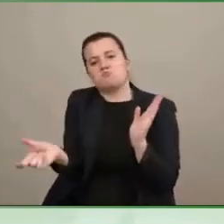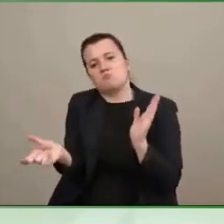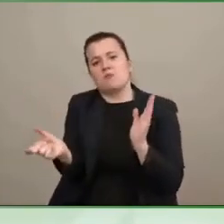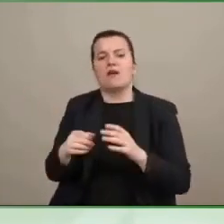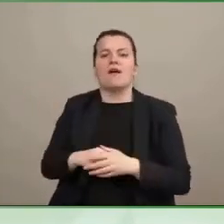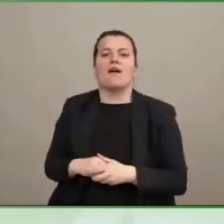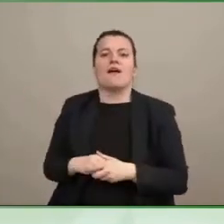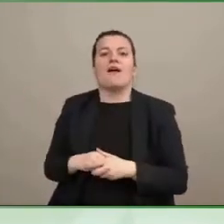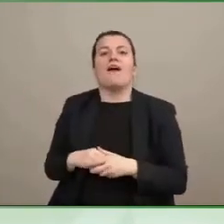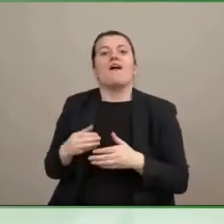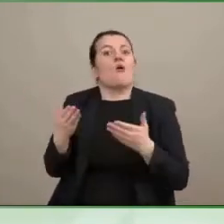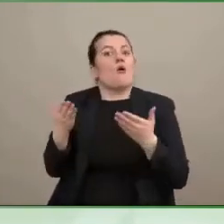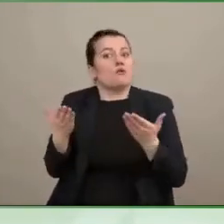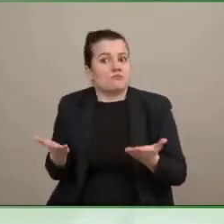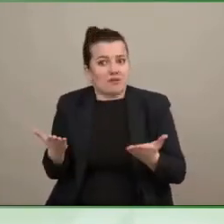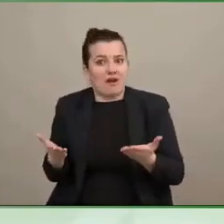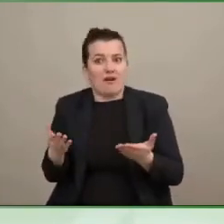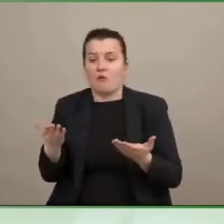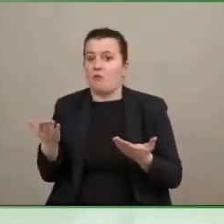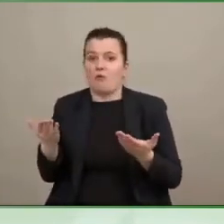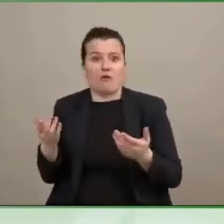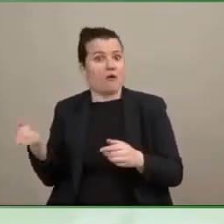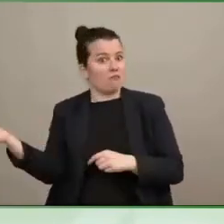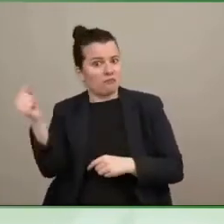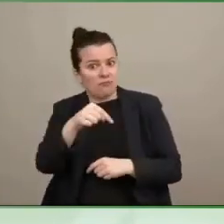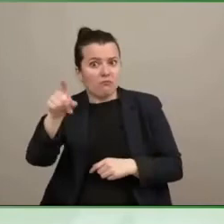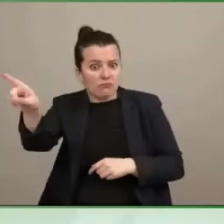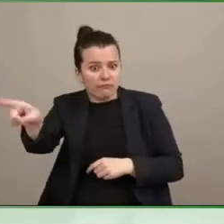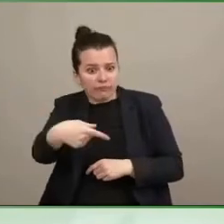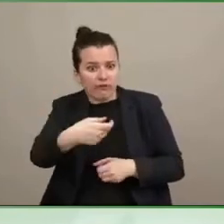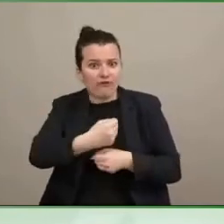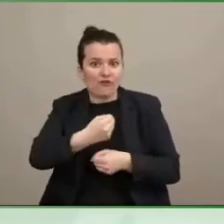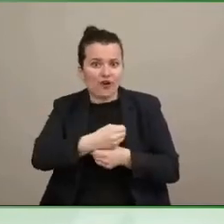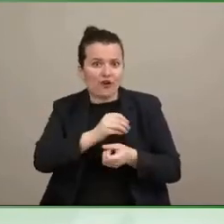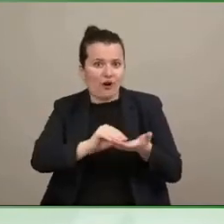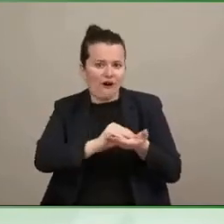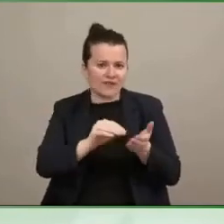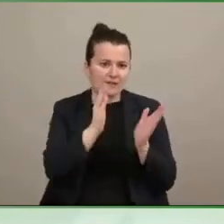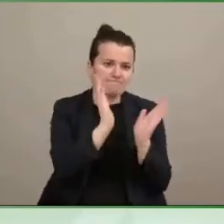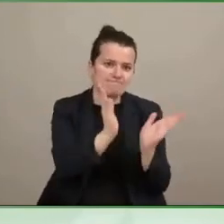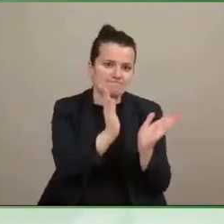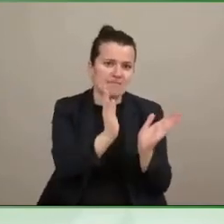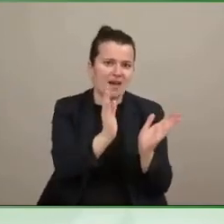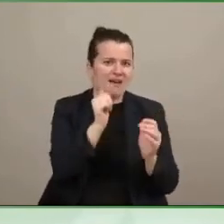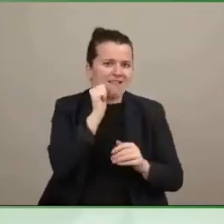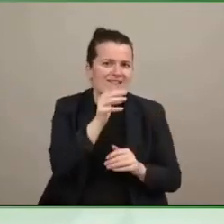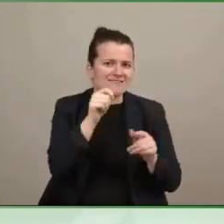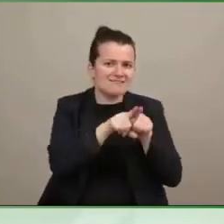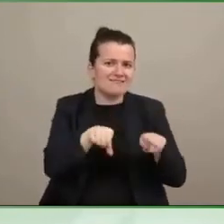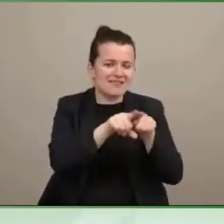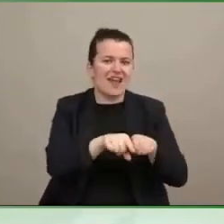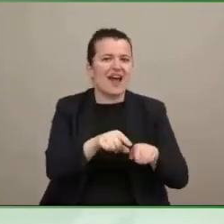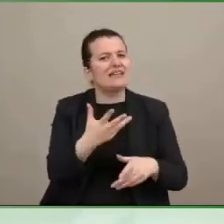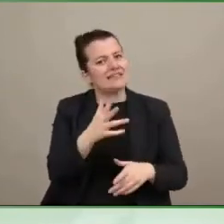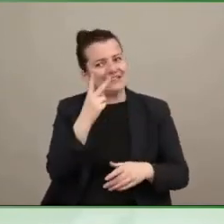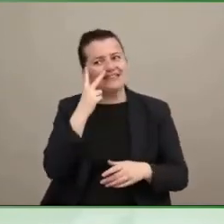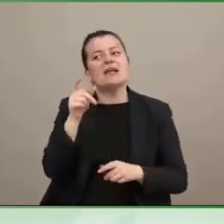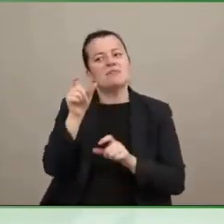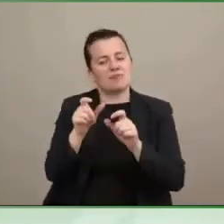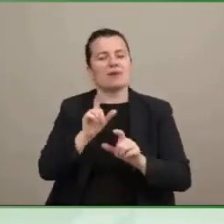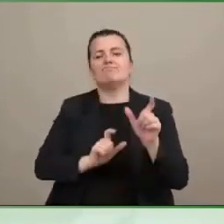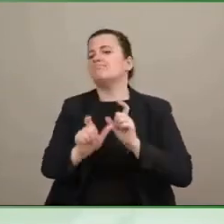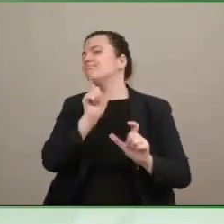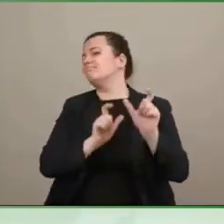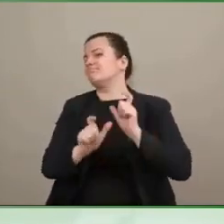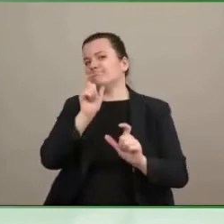able to work remotely. And, you know, for individuals with disabilities, there was quite a lot of advantages for working remotely if those fit those